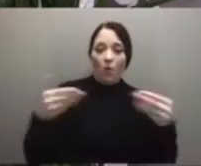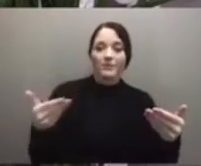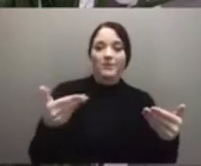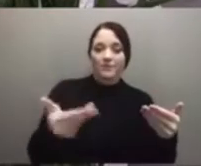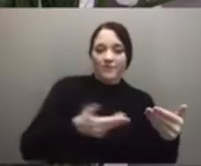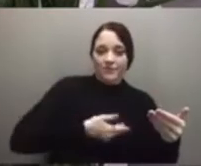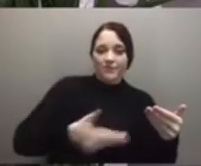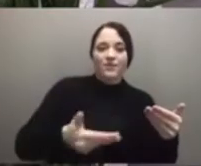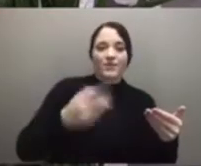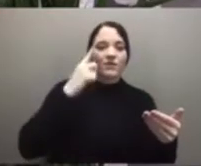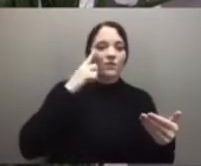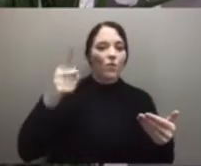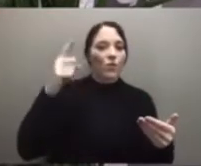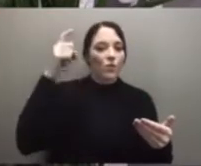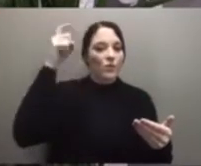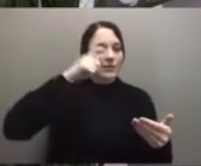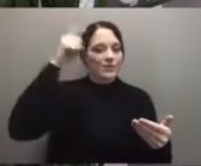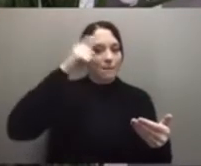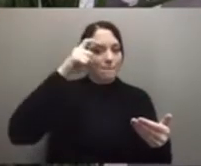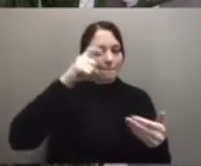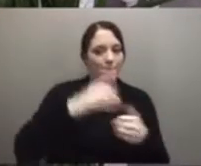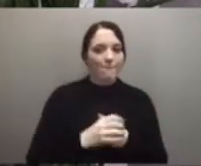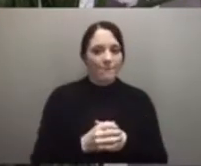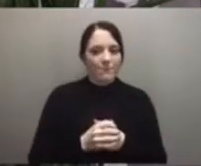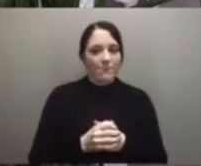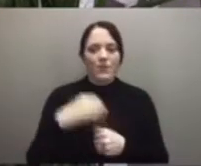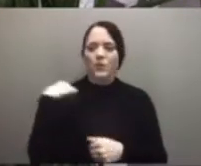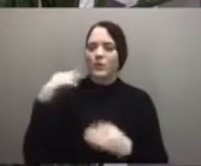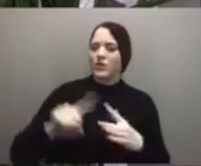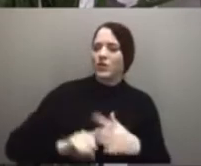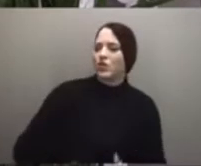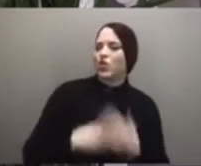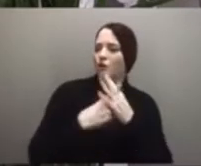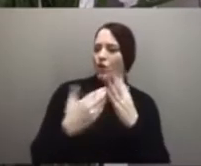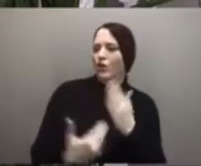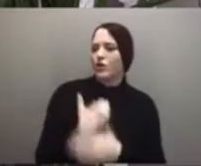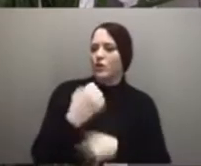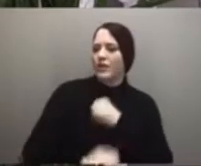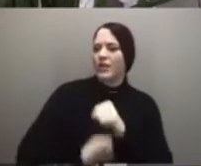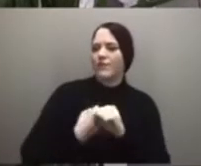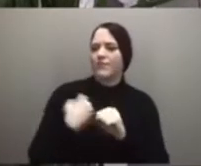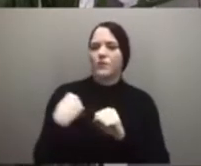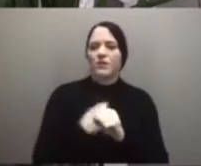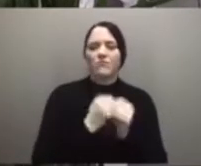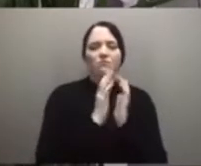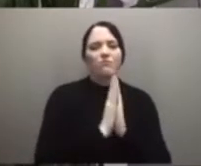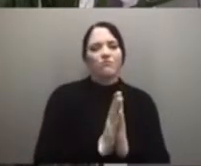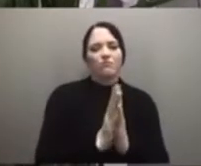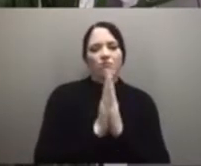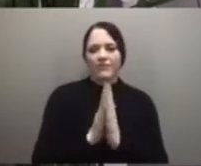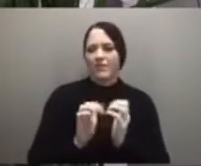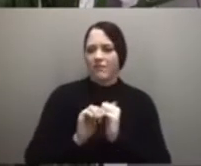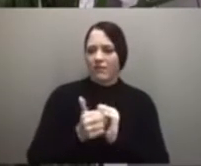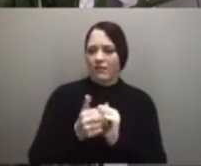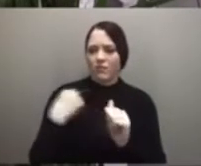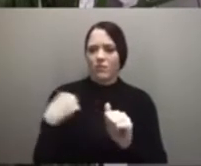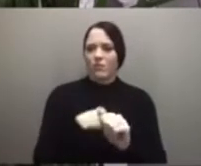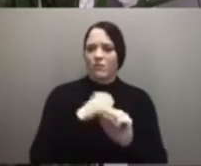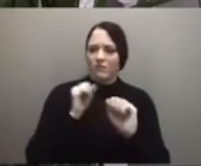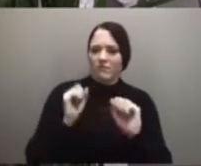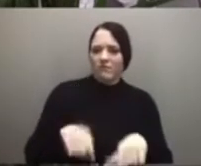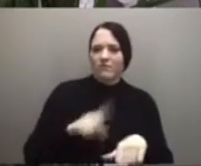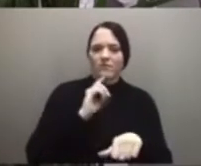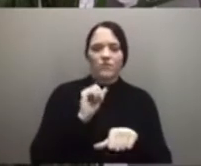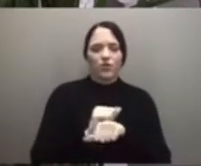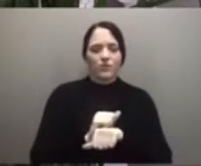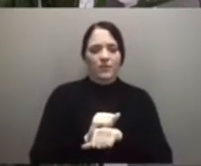As we start the new year, we pray for ways to be present in our minds, bodies, and